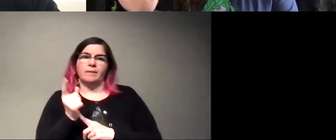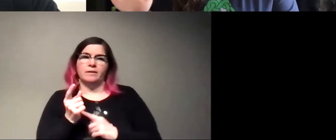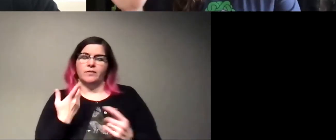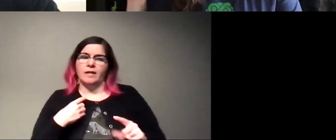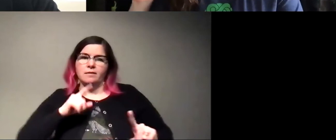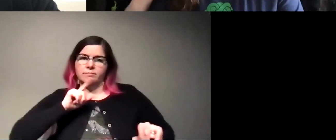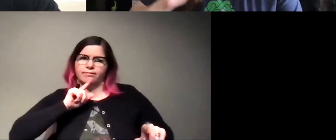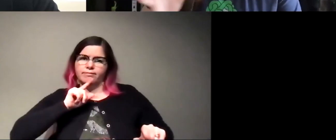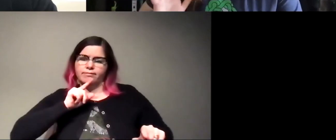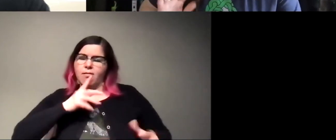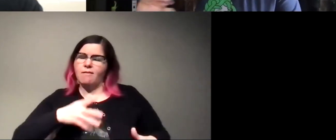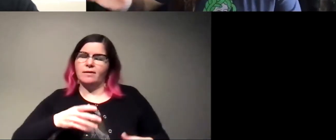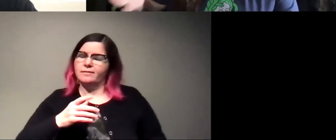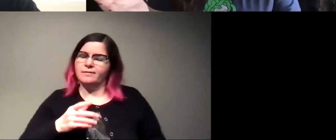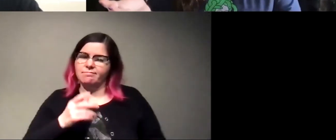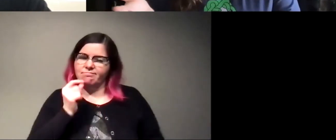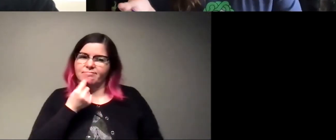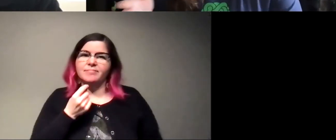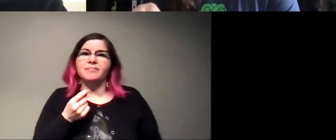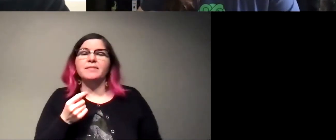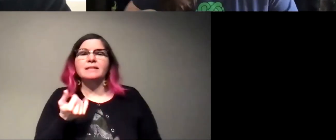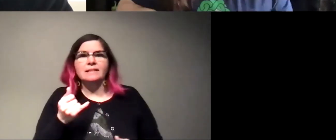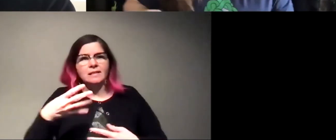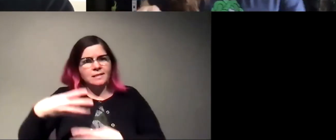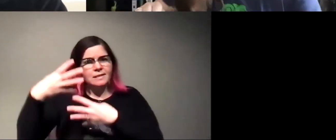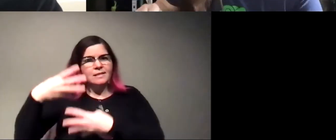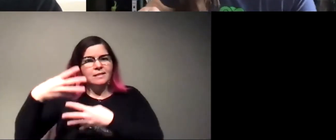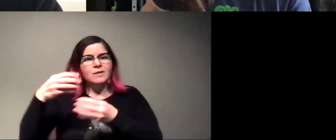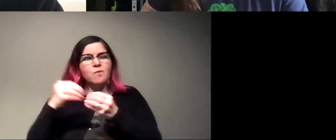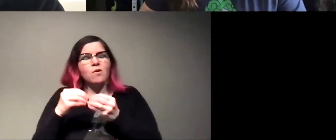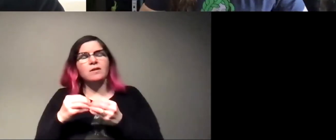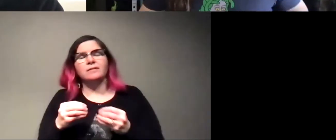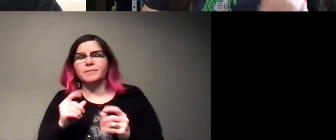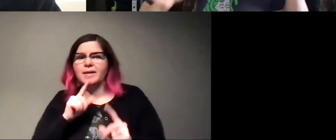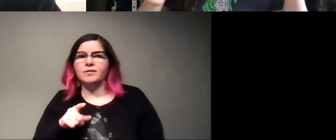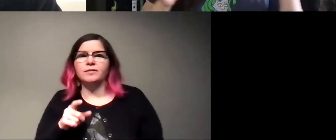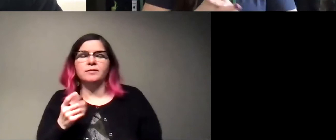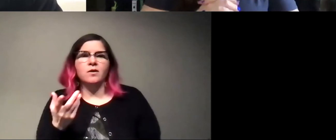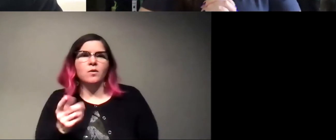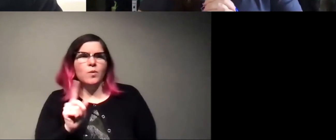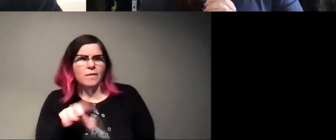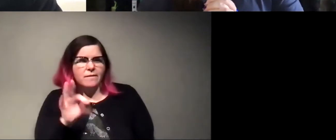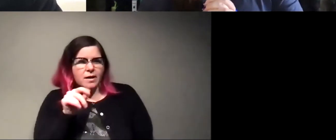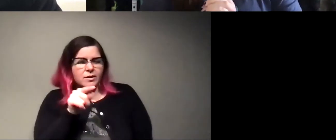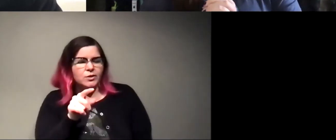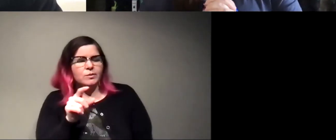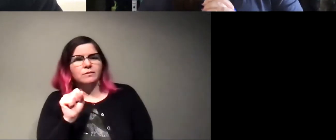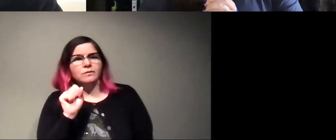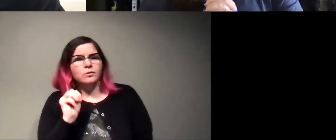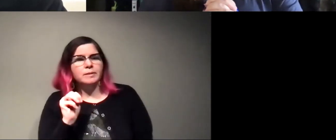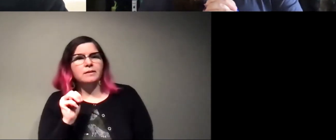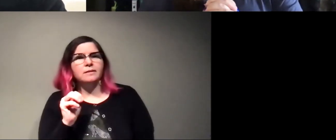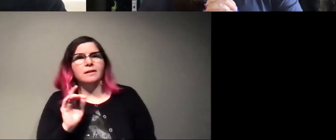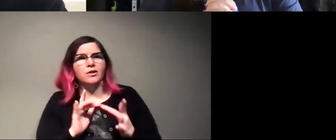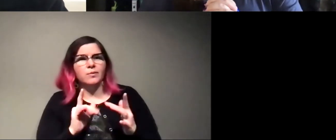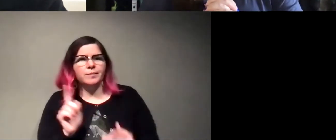so many questions for us and this has been so, so cool, but there are still a lot of questions to be answered. So, um, where can we find you on, on the internet?